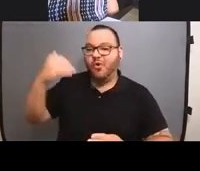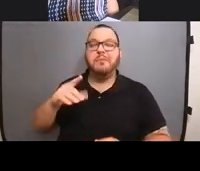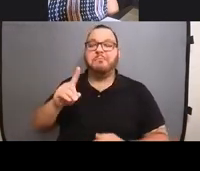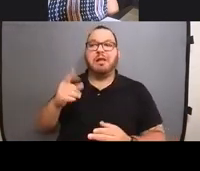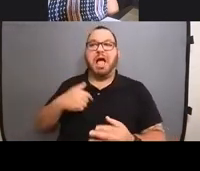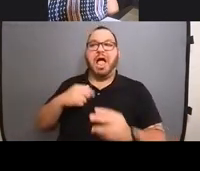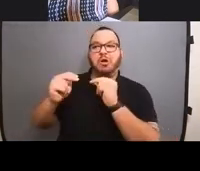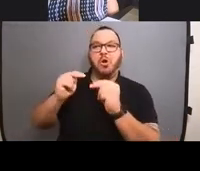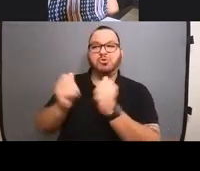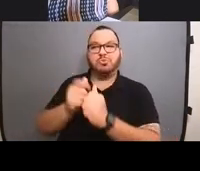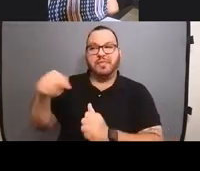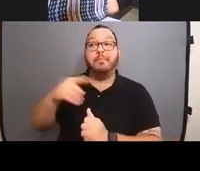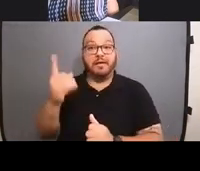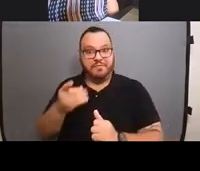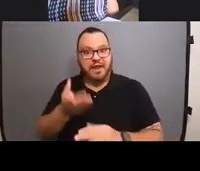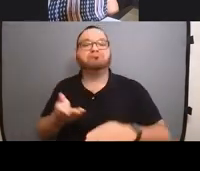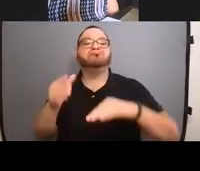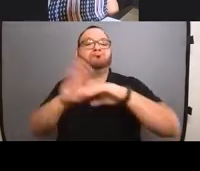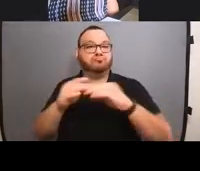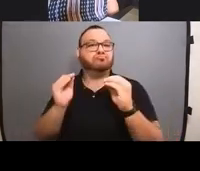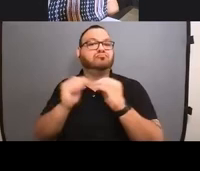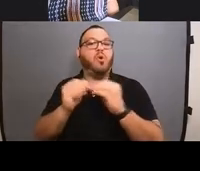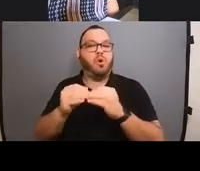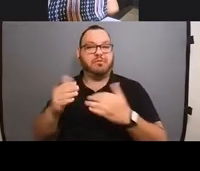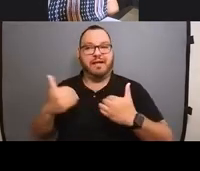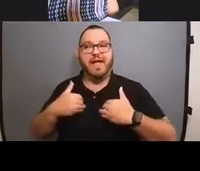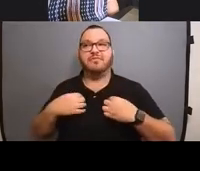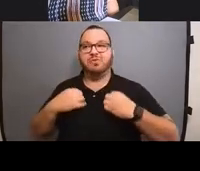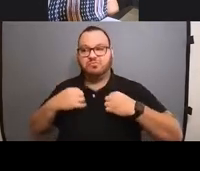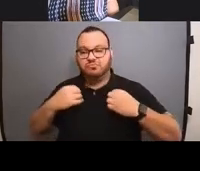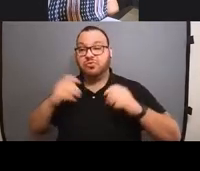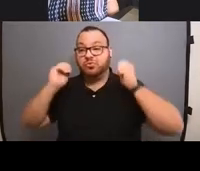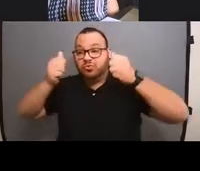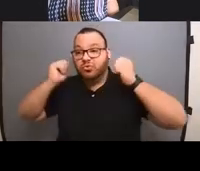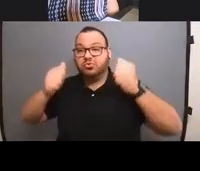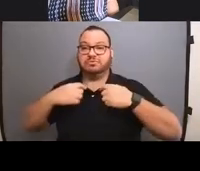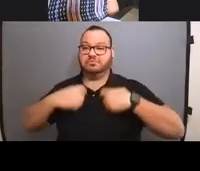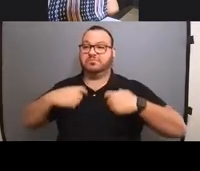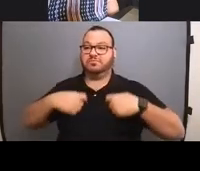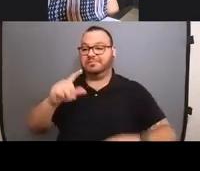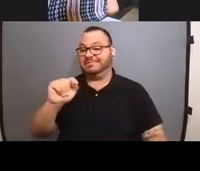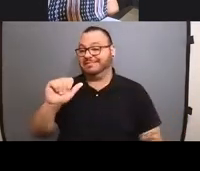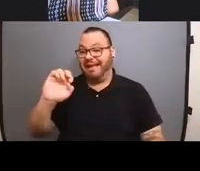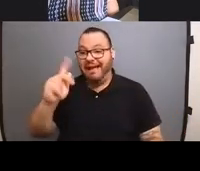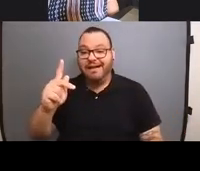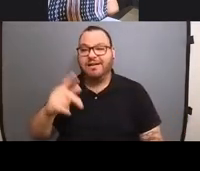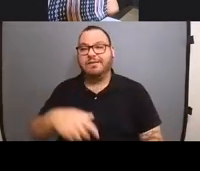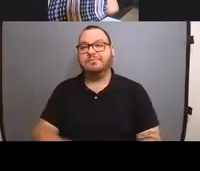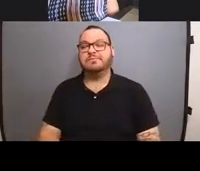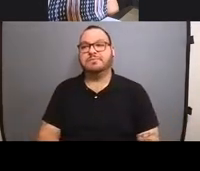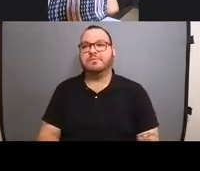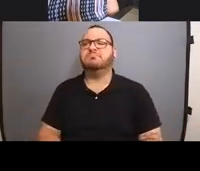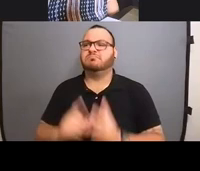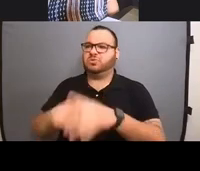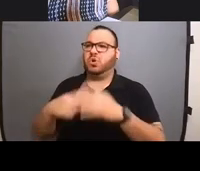years ago. And they've increased it. They've added hoodies, tanks, and all sorts of stuff over the years. And started showing more,